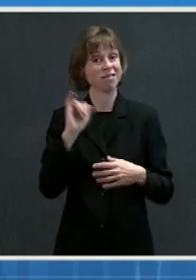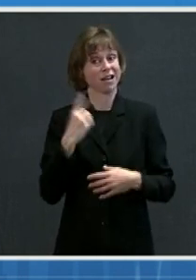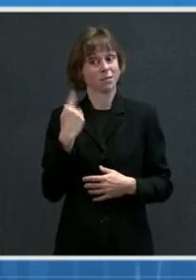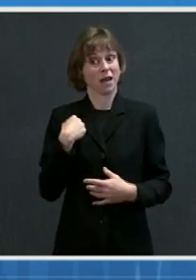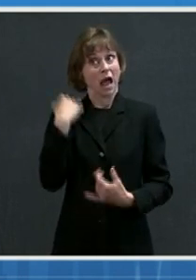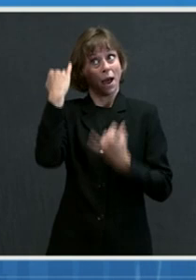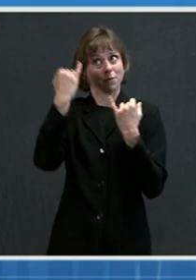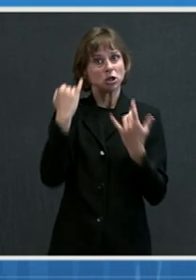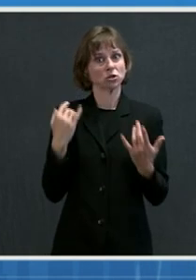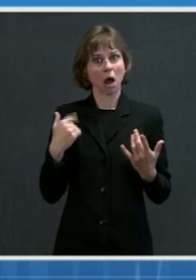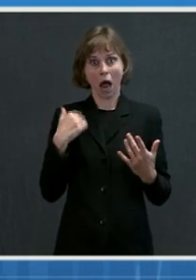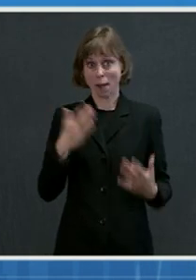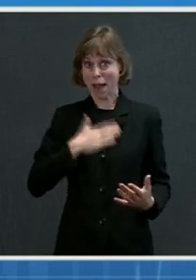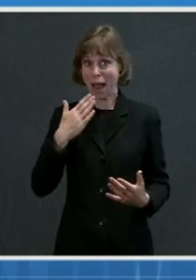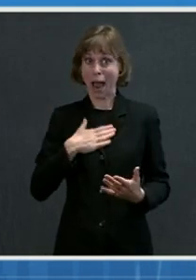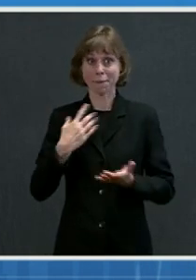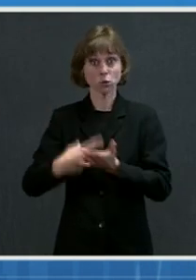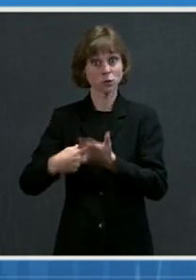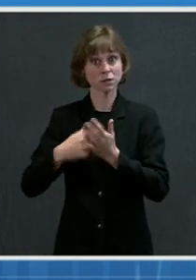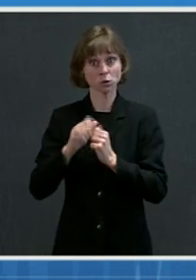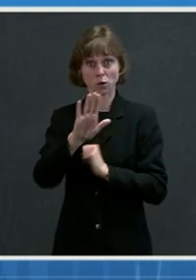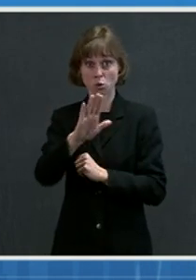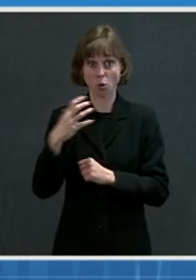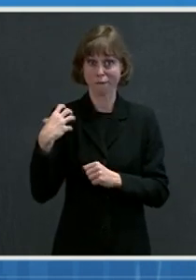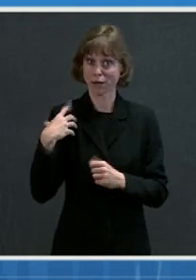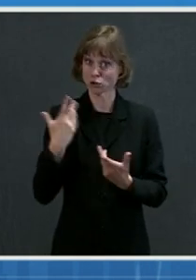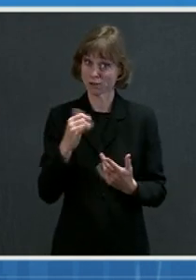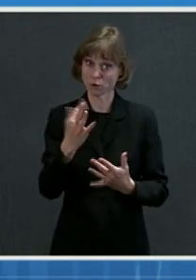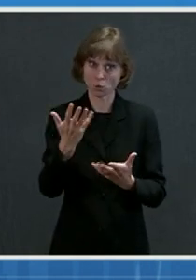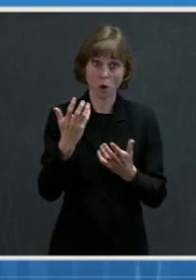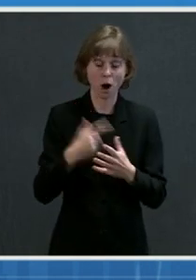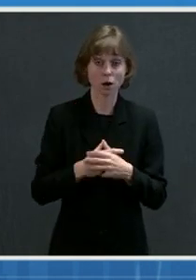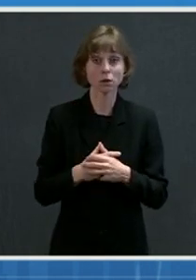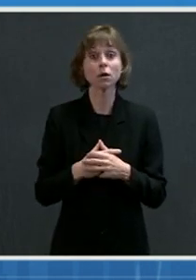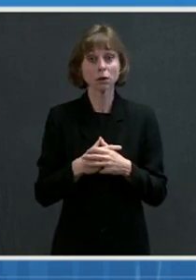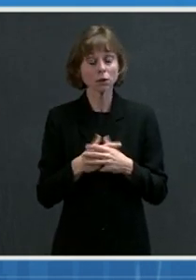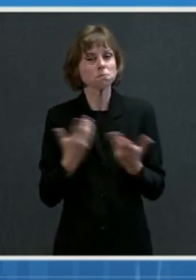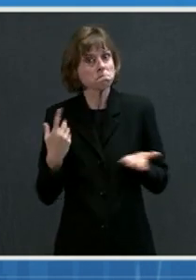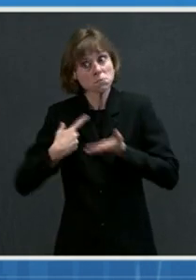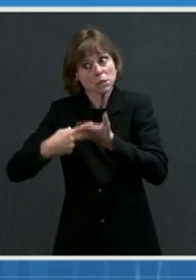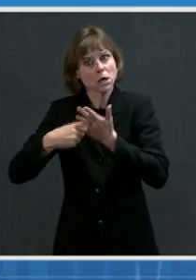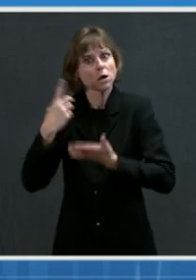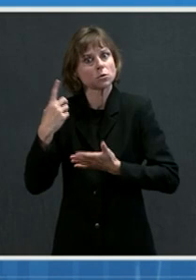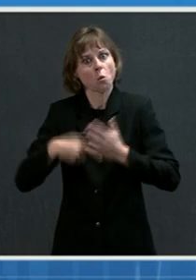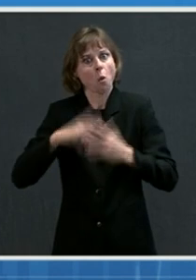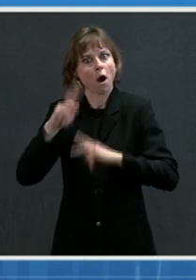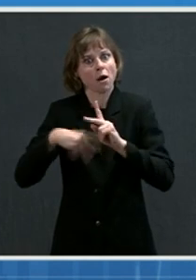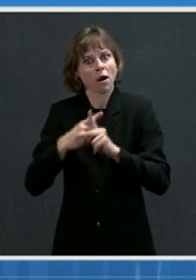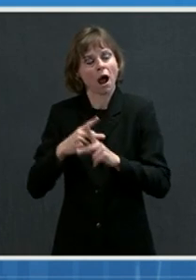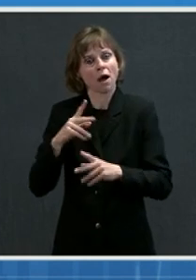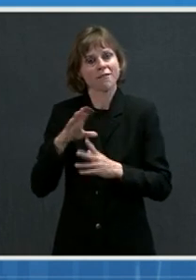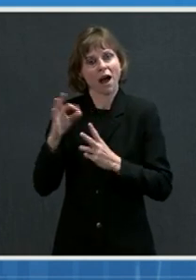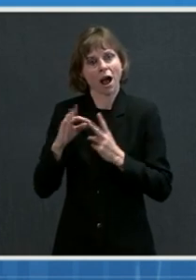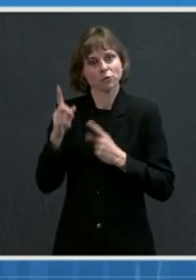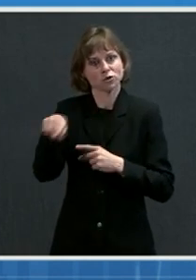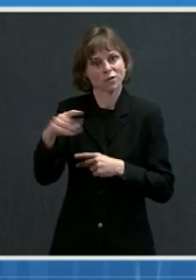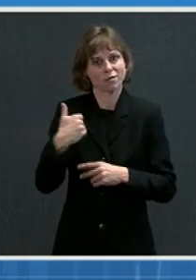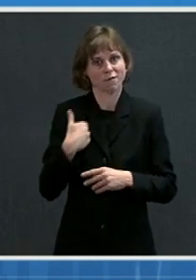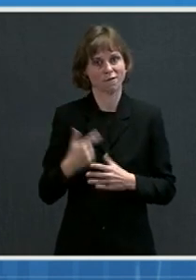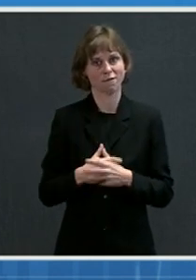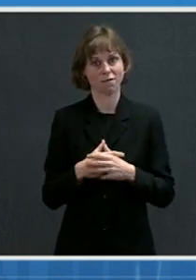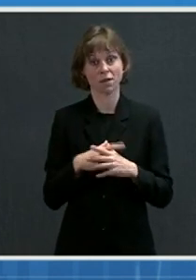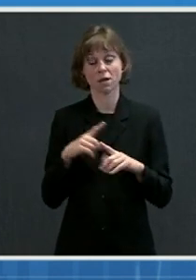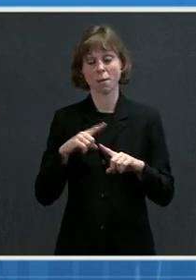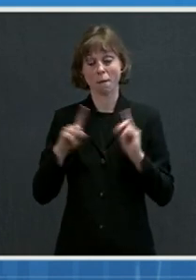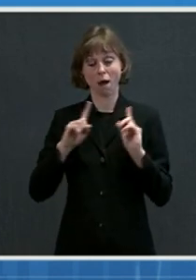be discussing this with your officials if you'd like to talk about what kind of options you might have. The issue with the impact